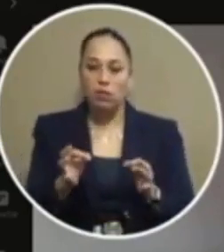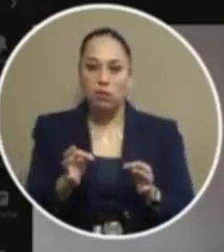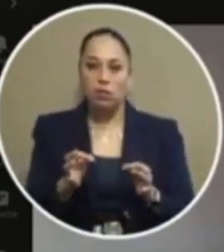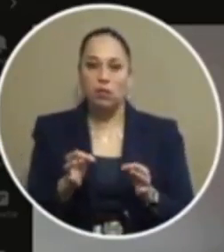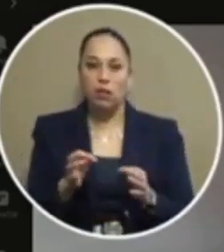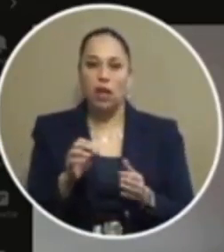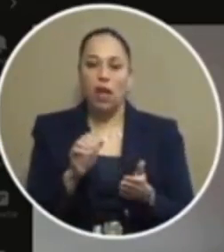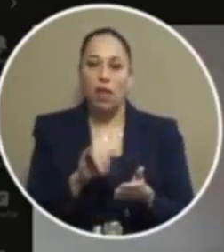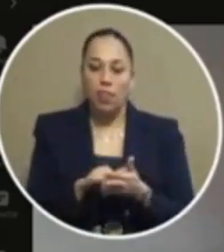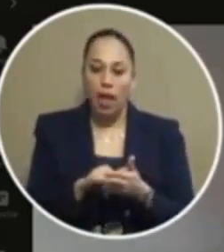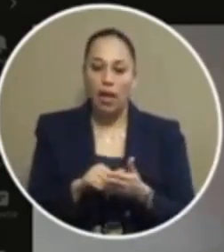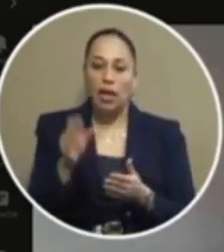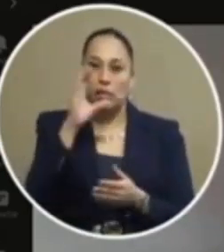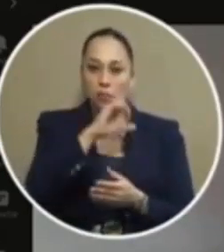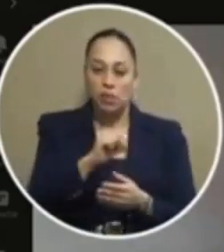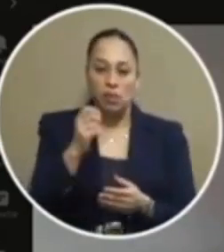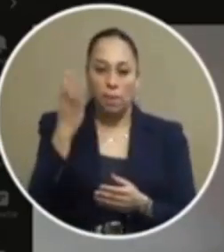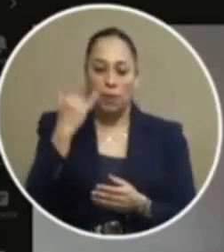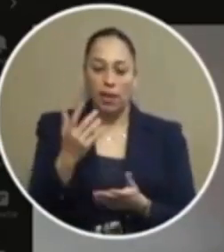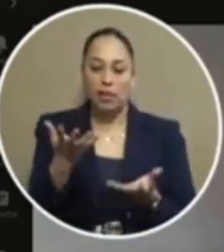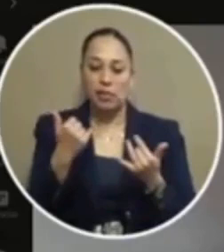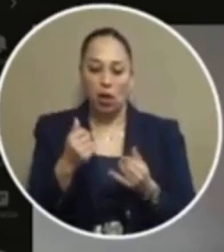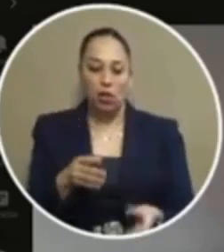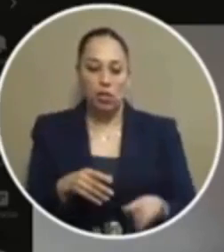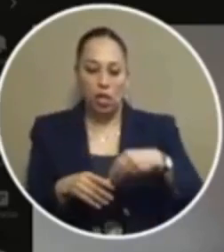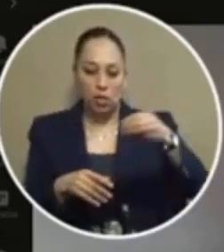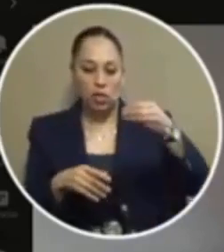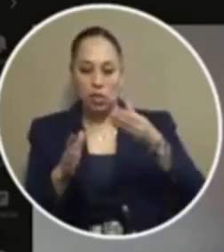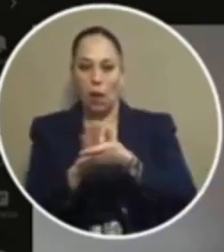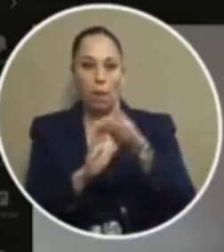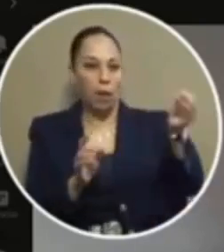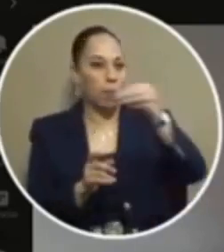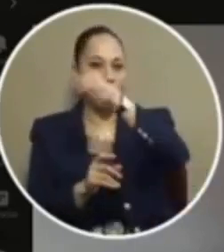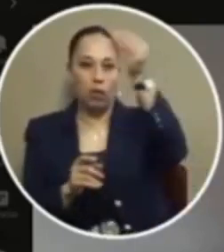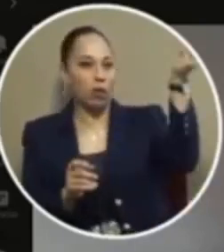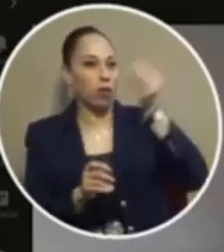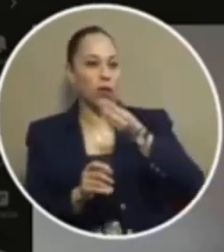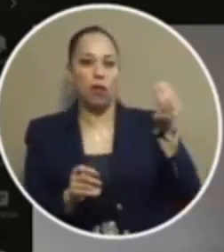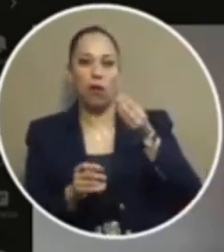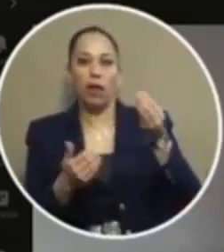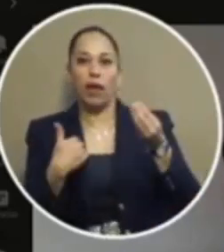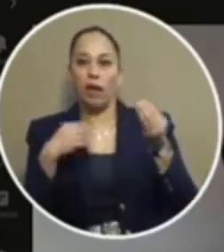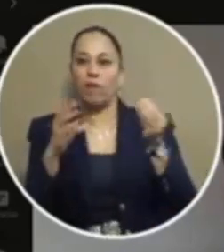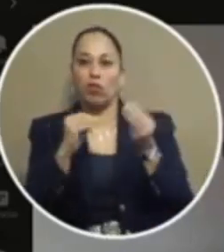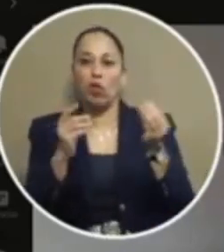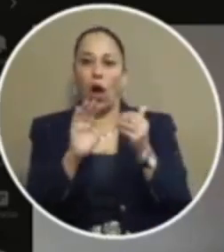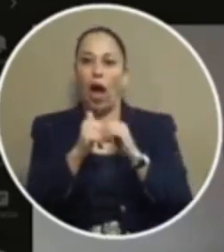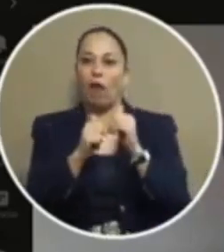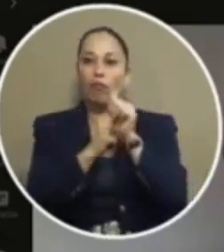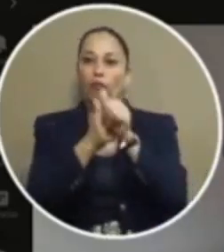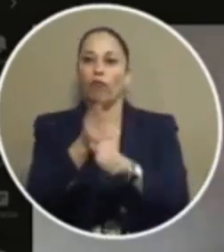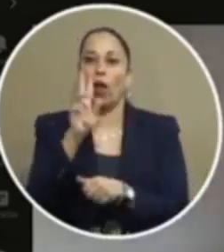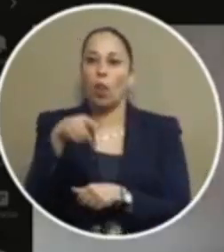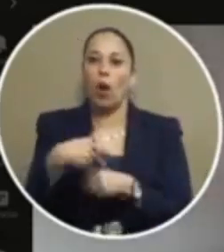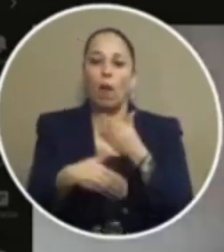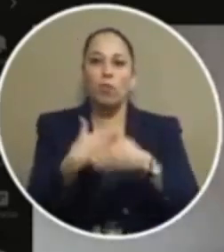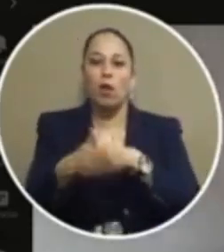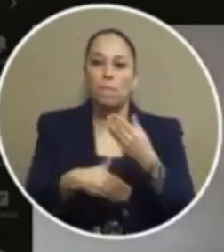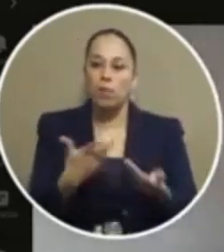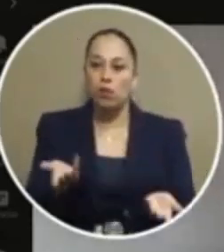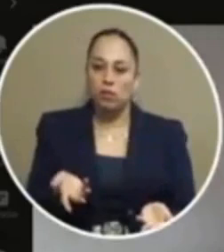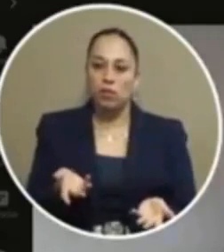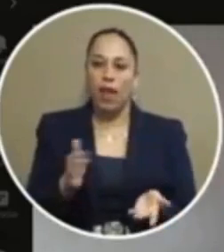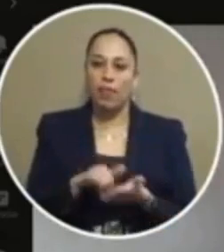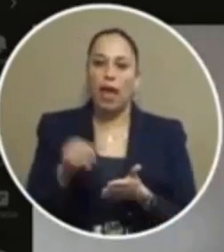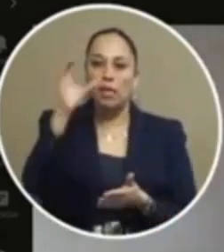that substance is missing because now it's just a piece of paper floating in the wind if we don't have a follow-up process in place and